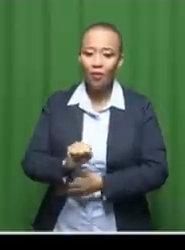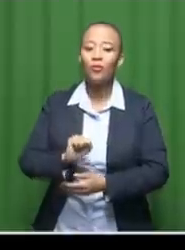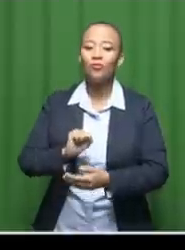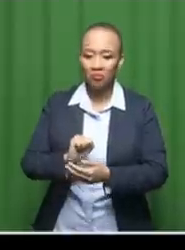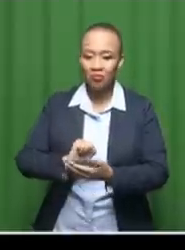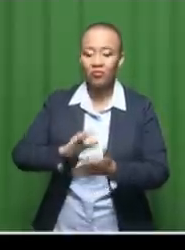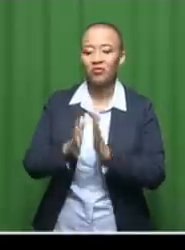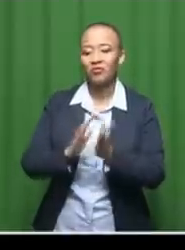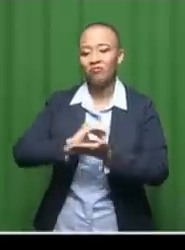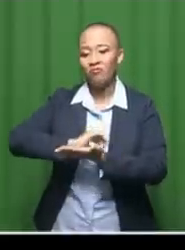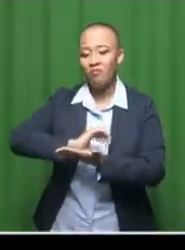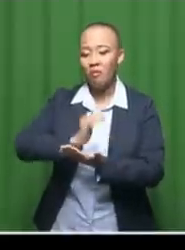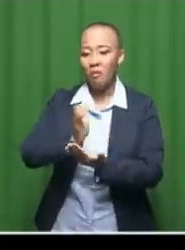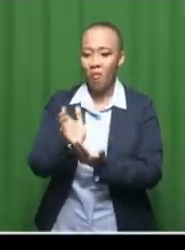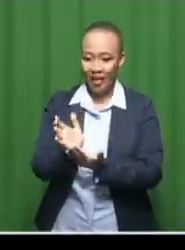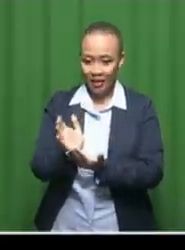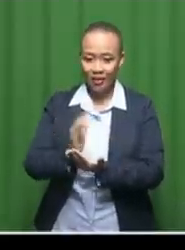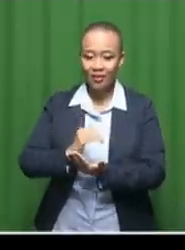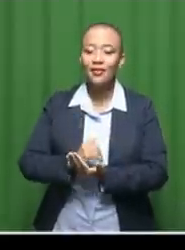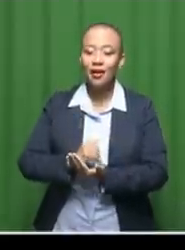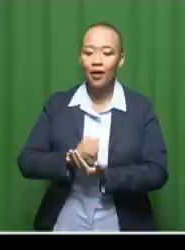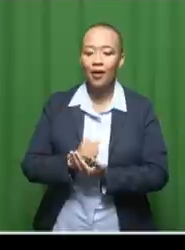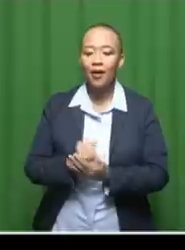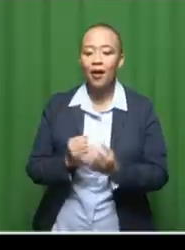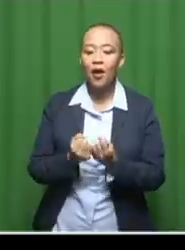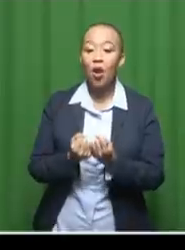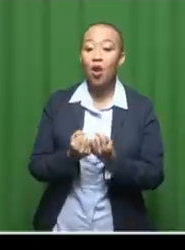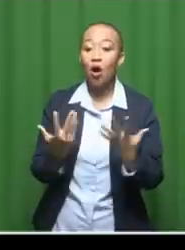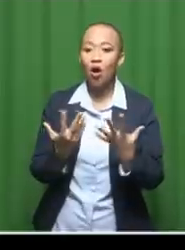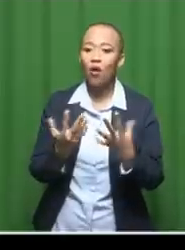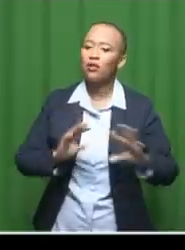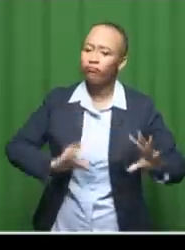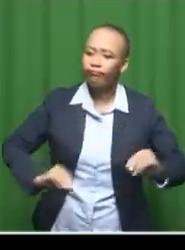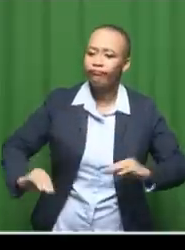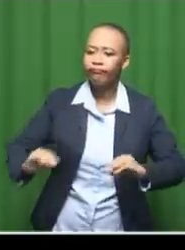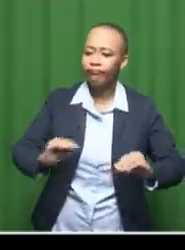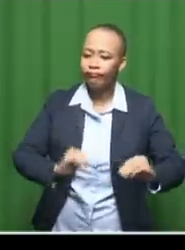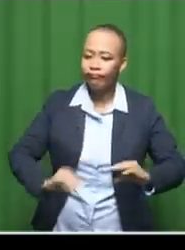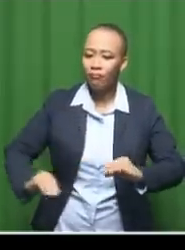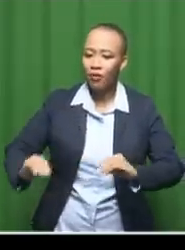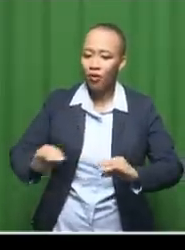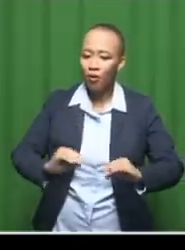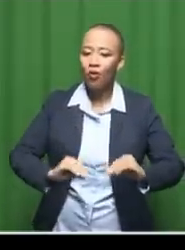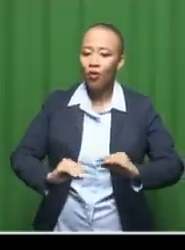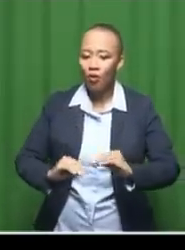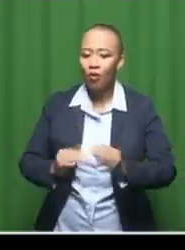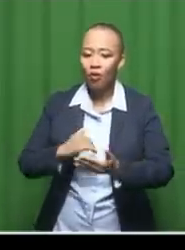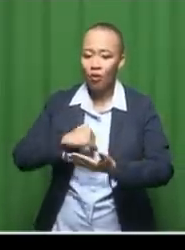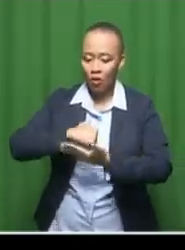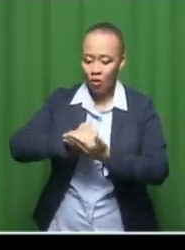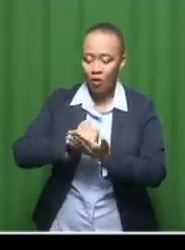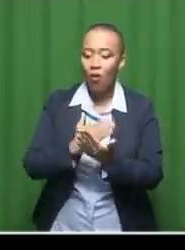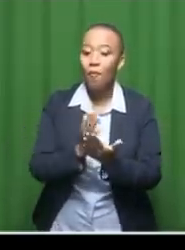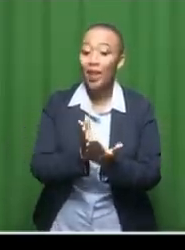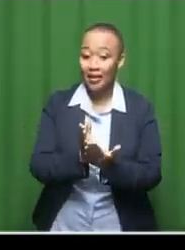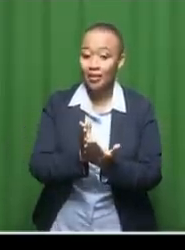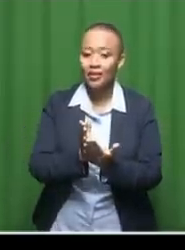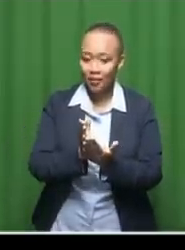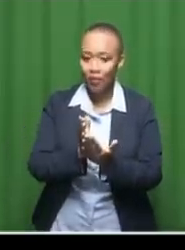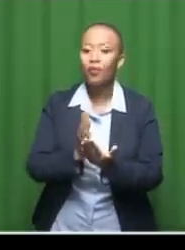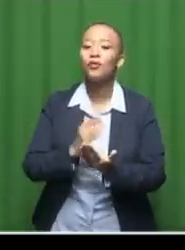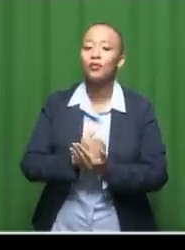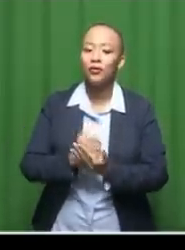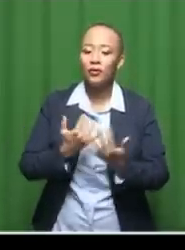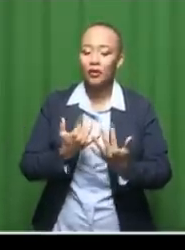since last week. A lot of talk about the BRICS group of nations and many other nations